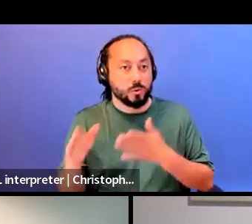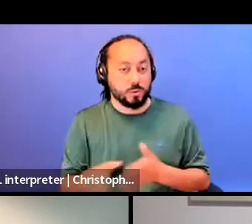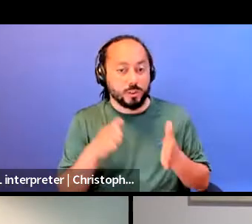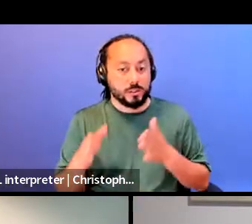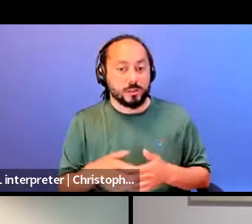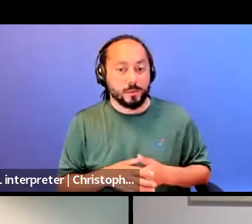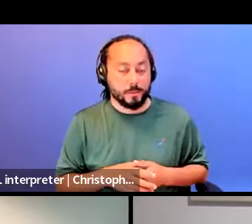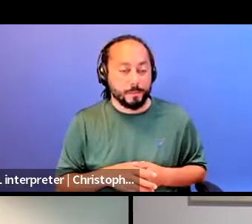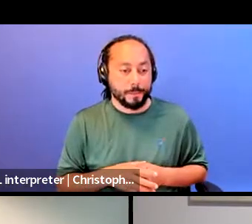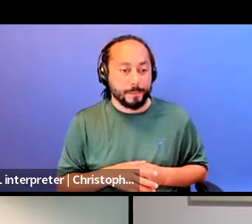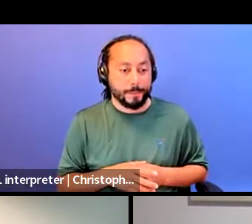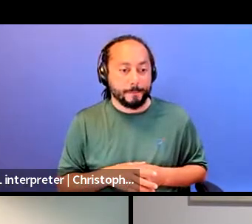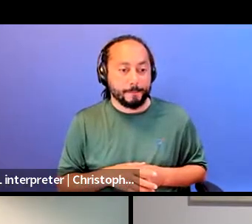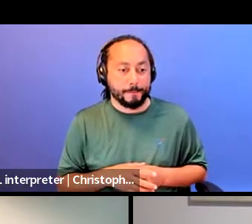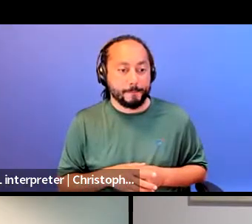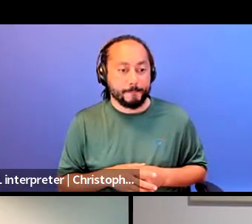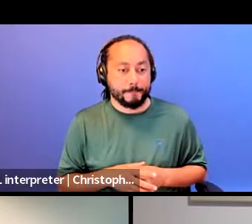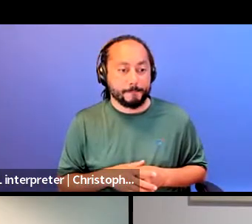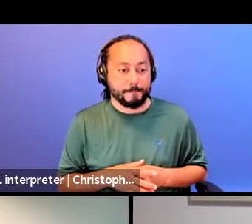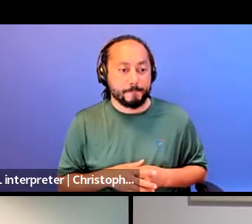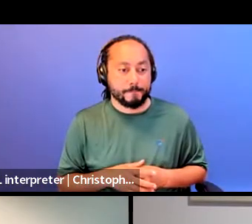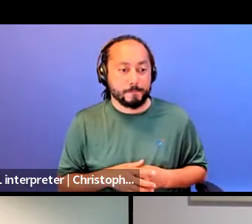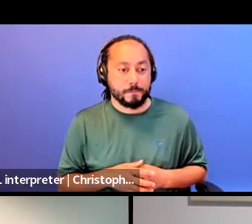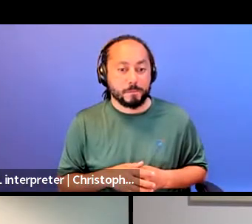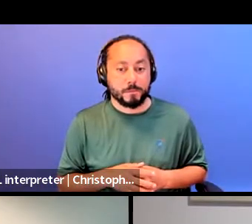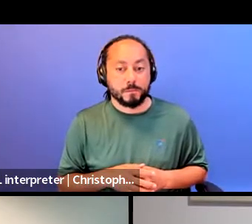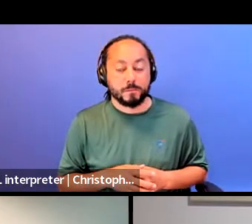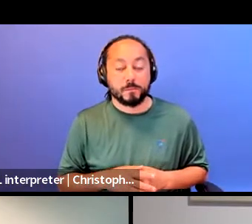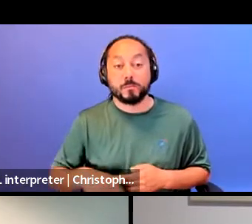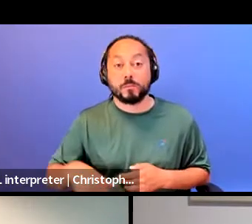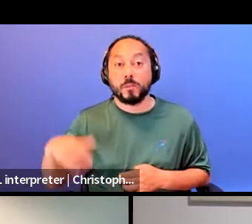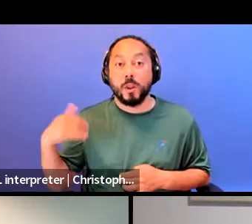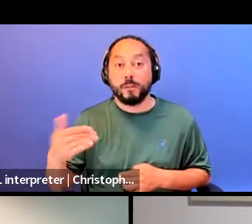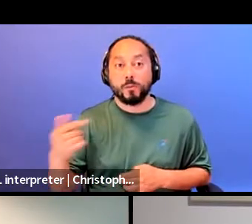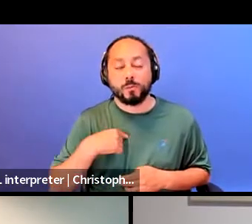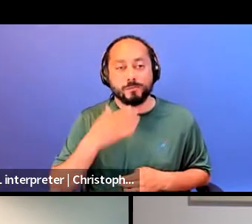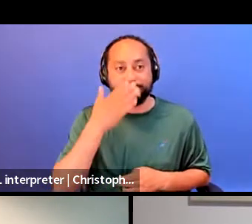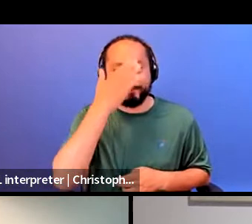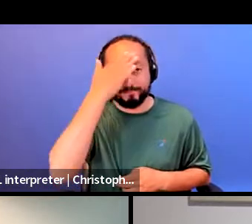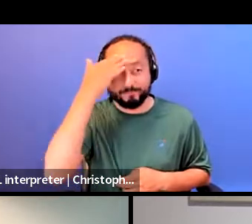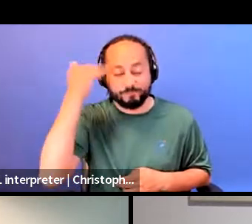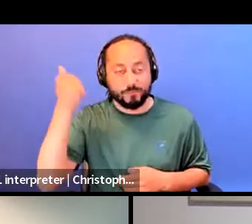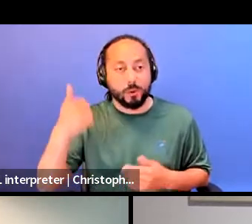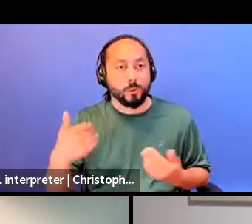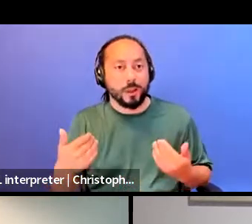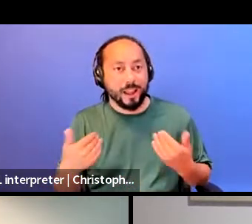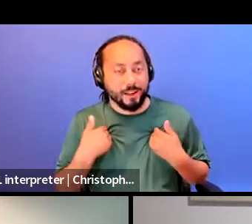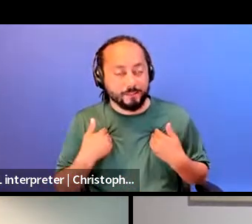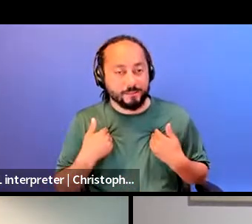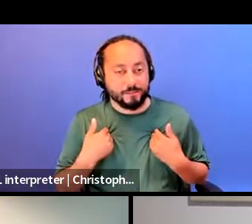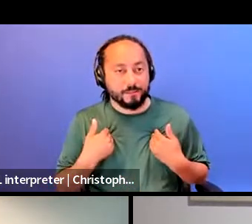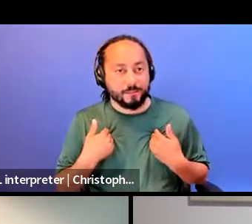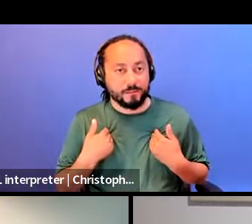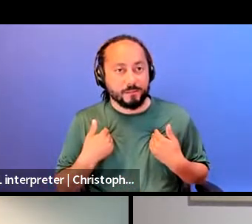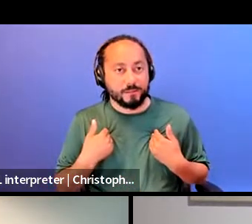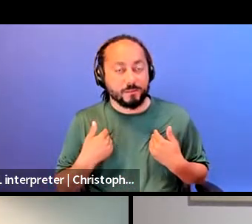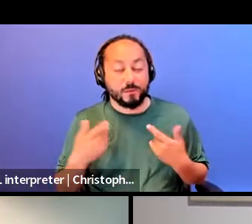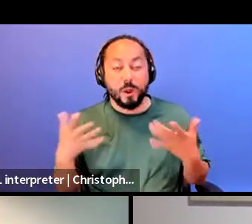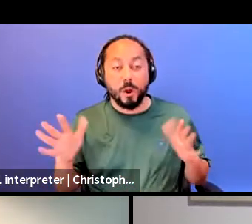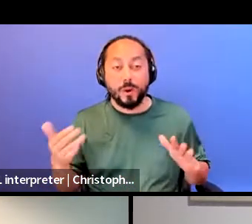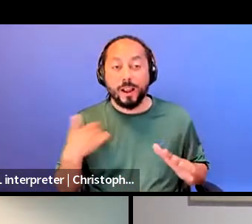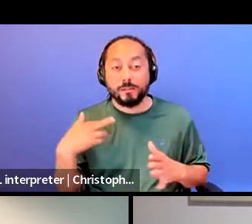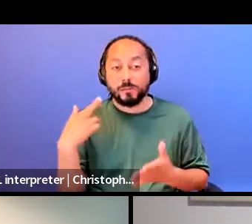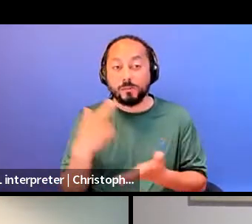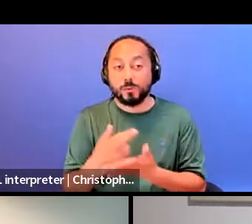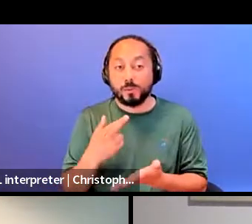so often we forget that we do have this. And this is why I think we already have those resources, which is why